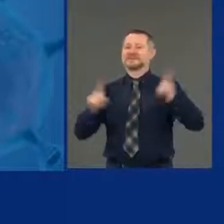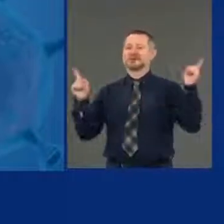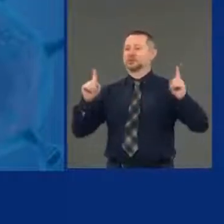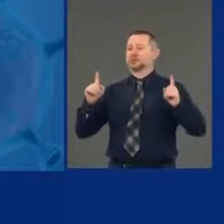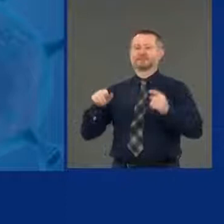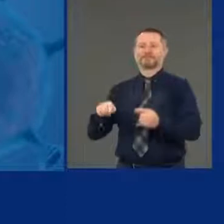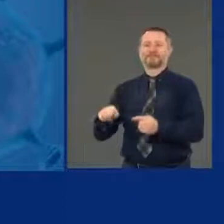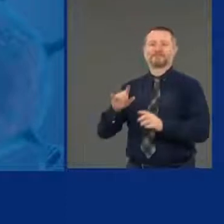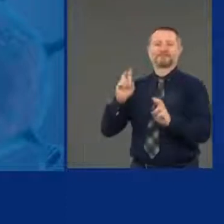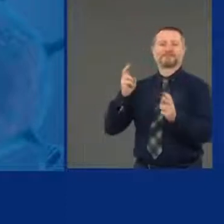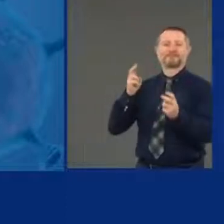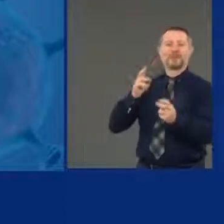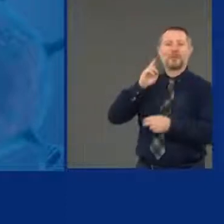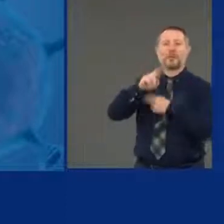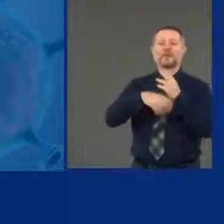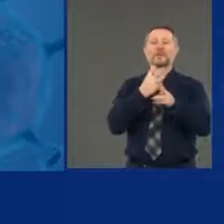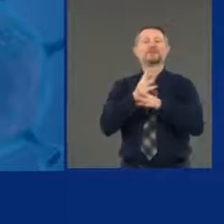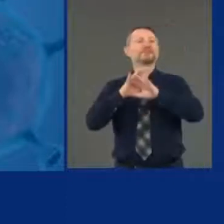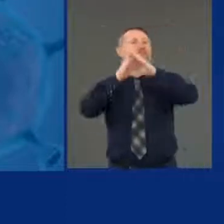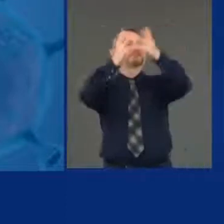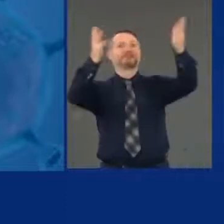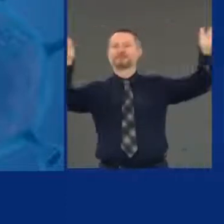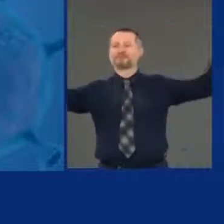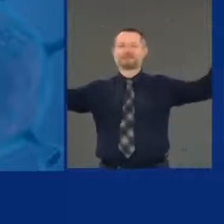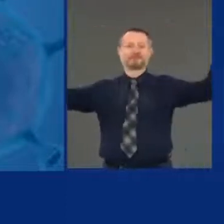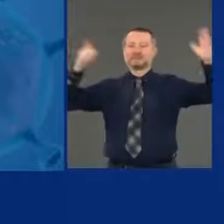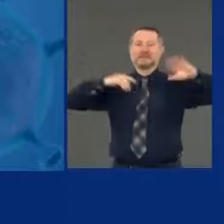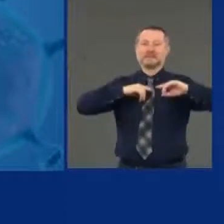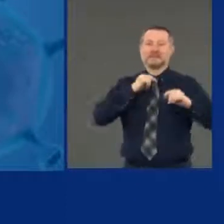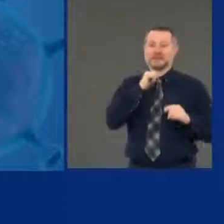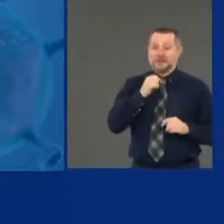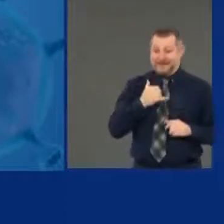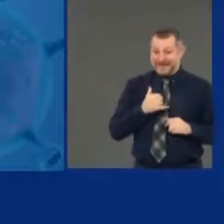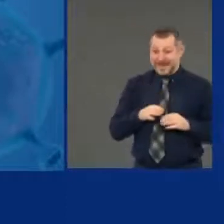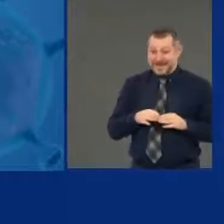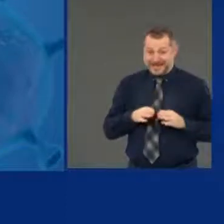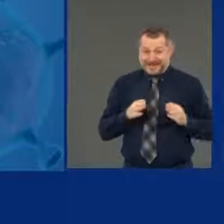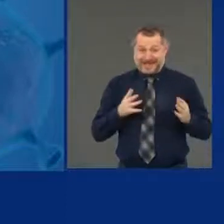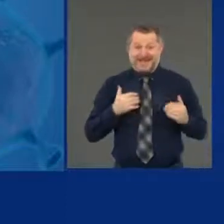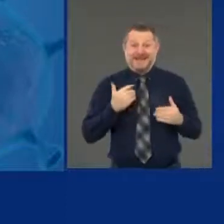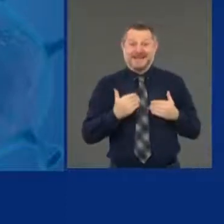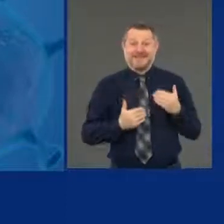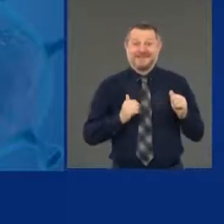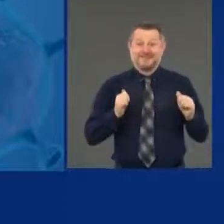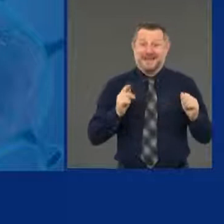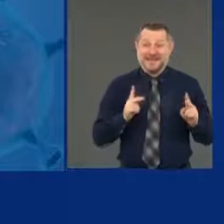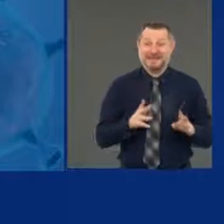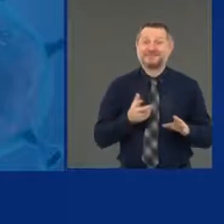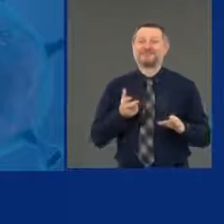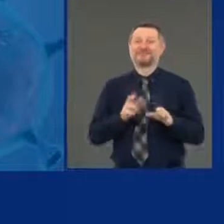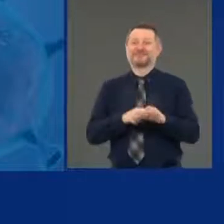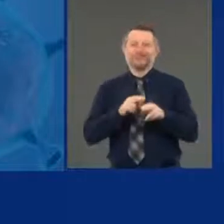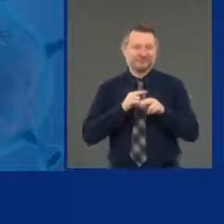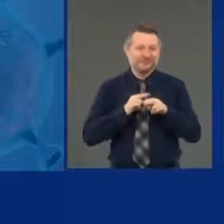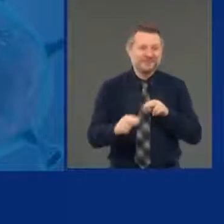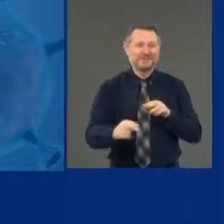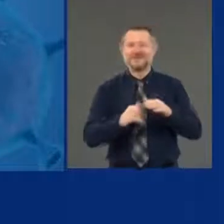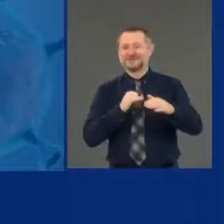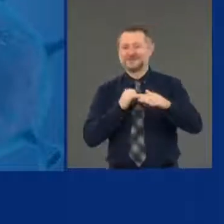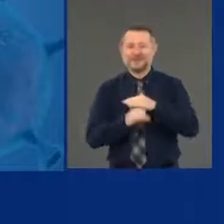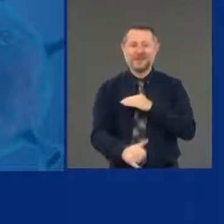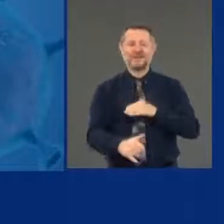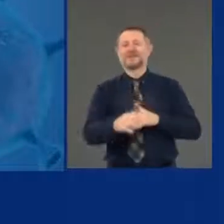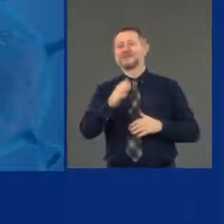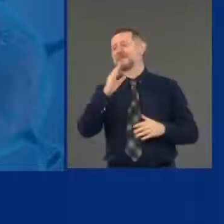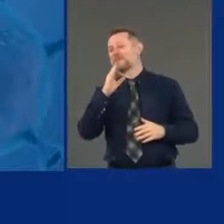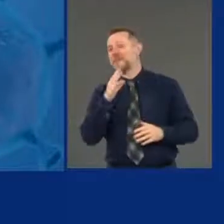for us now. You're reopening. People are getting back on Metro North. They're getting back on trains. Could you see a spike in the virus? You have a lot of